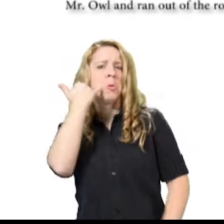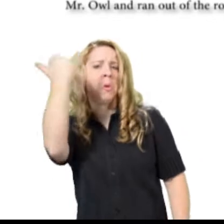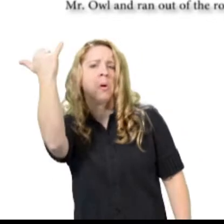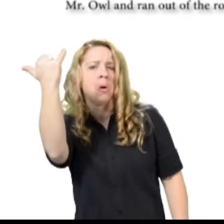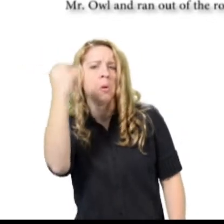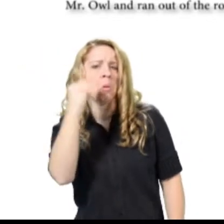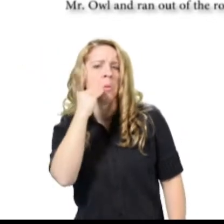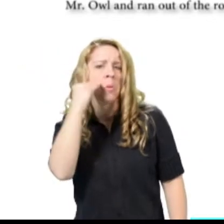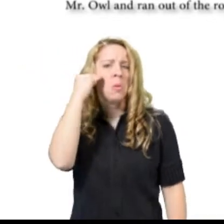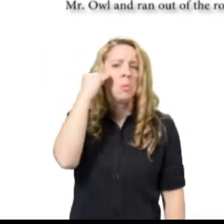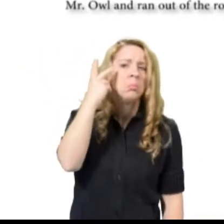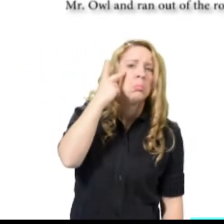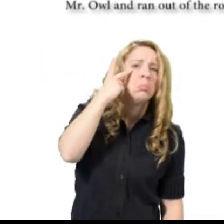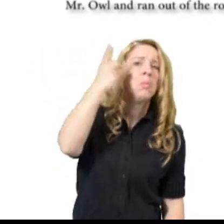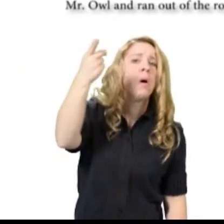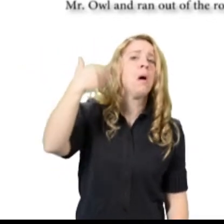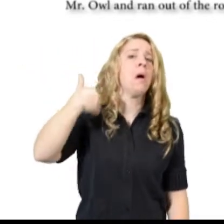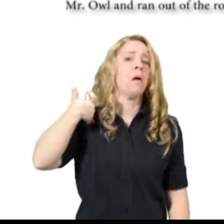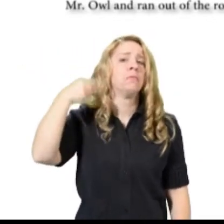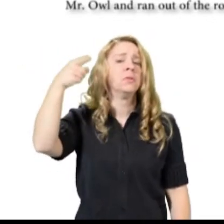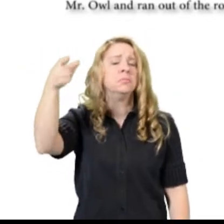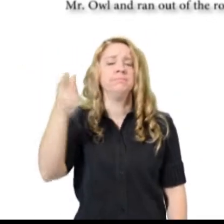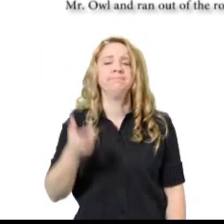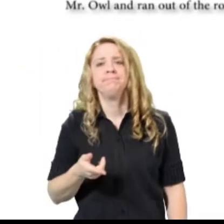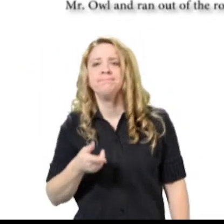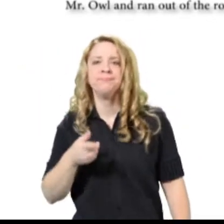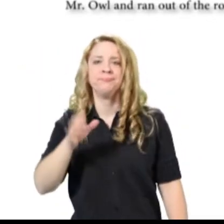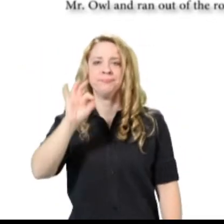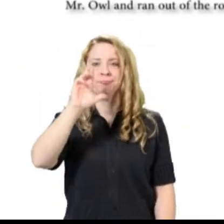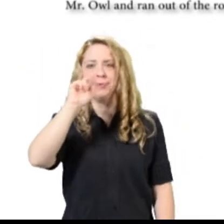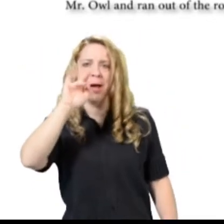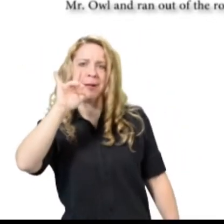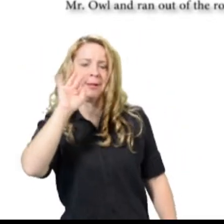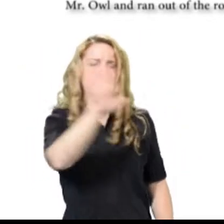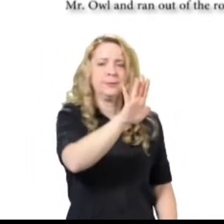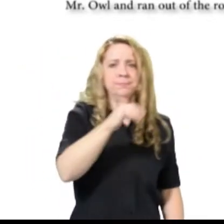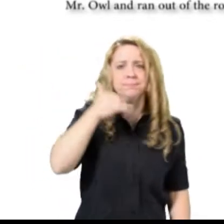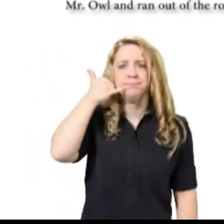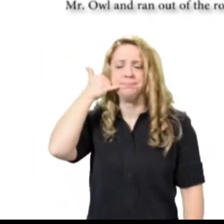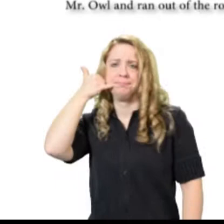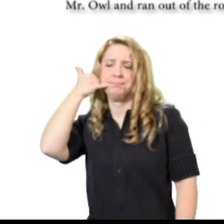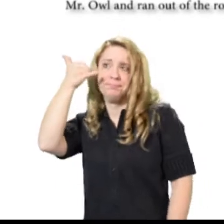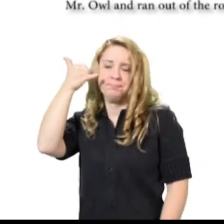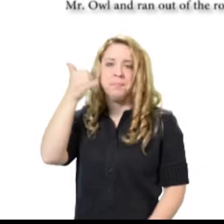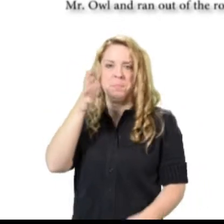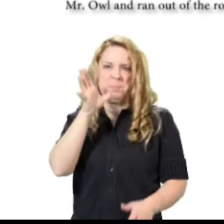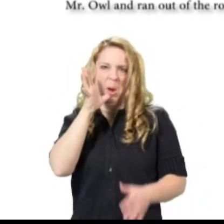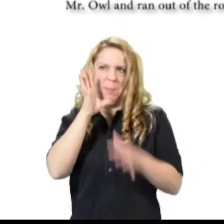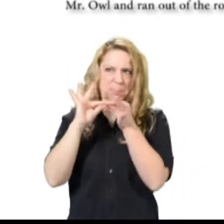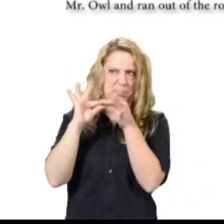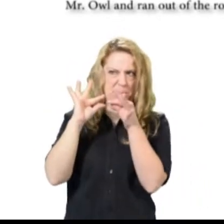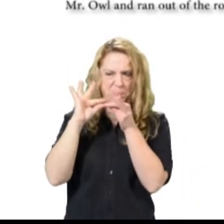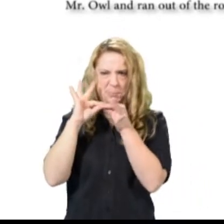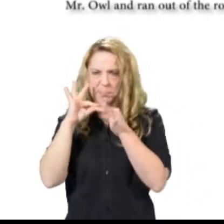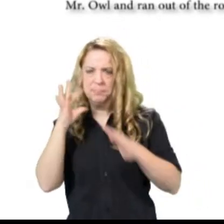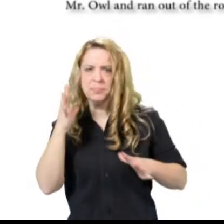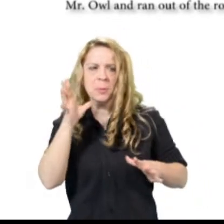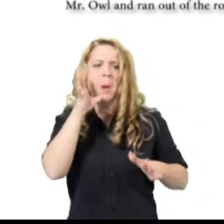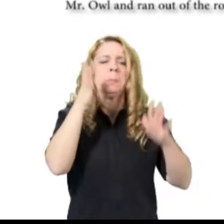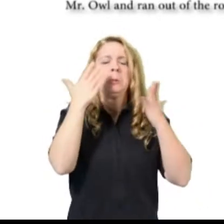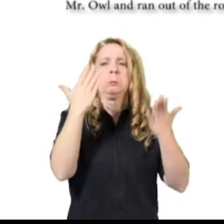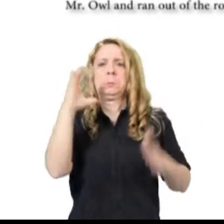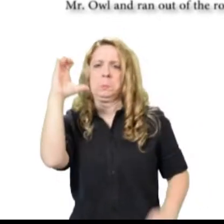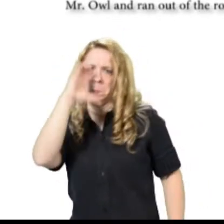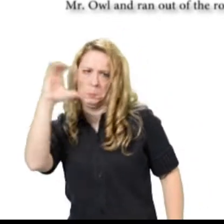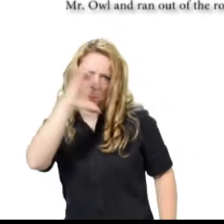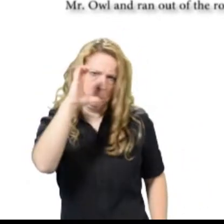Franklin waited and waited while his mother searched. I'm so sorry, Franklin, she finally said. I